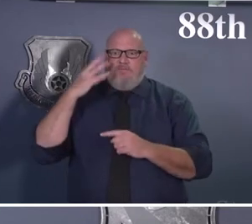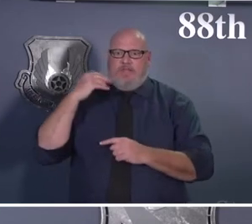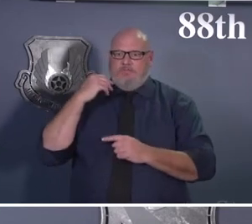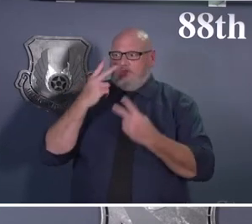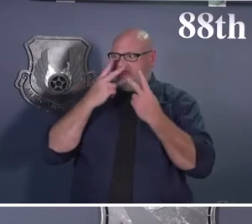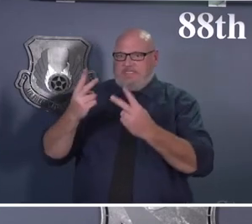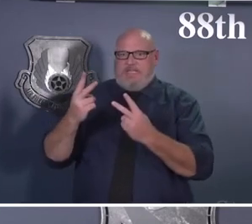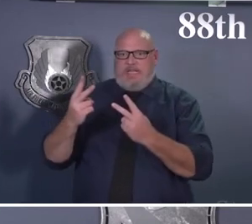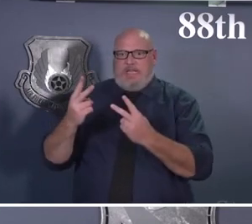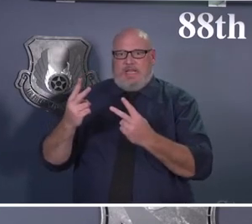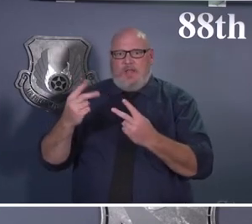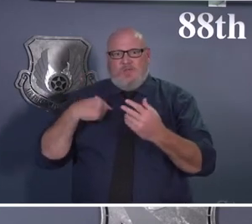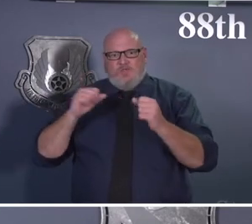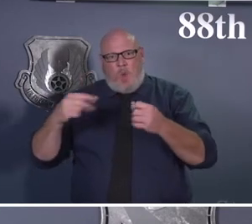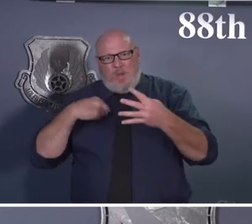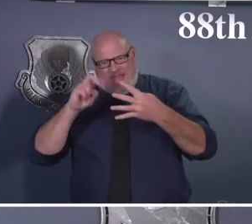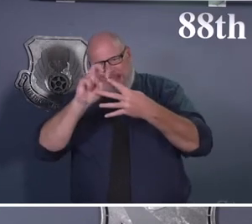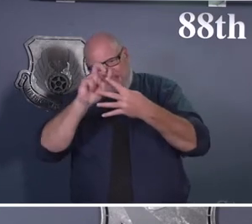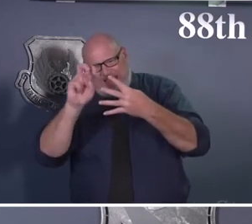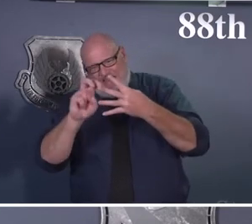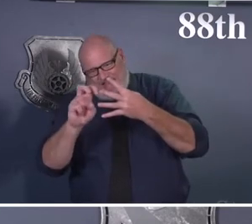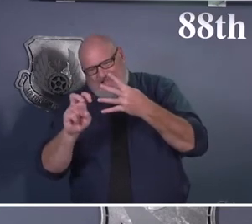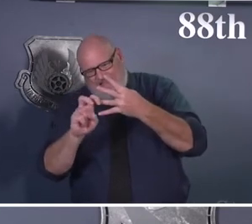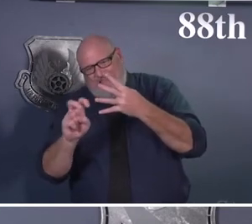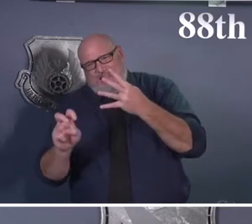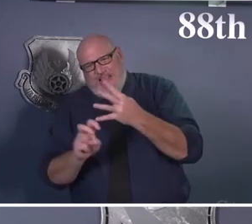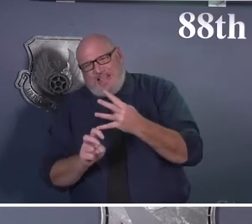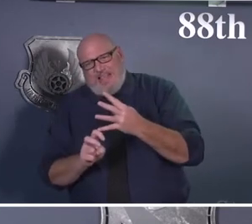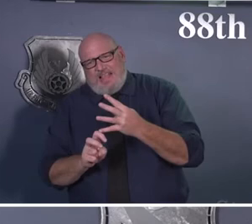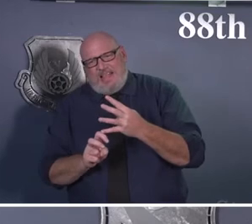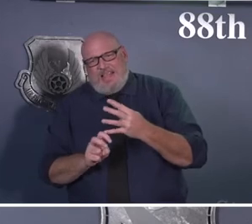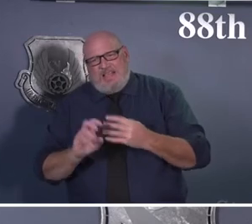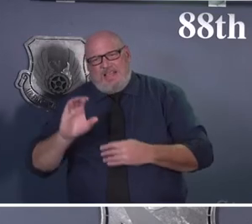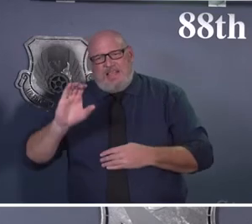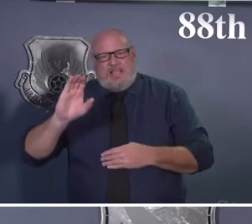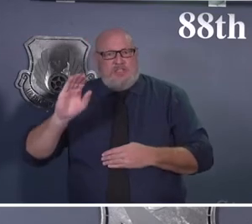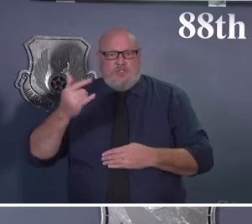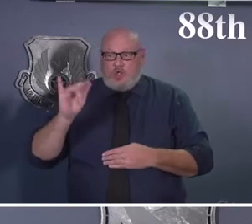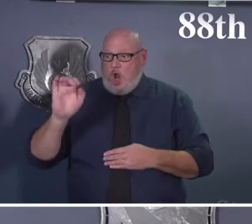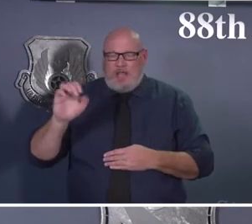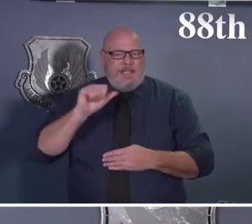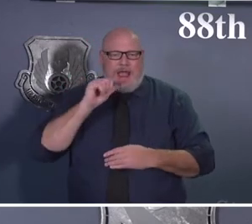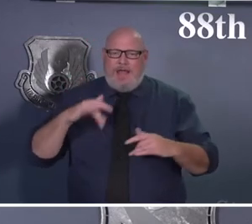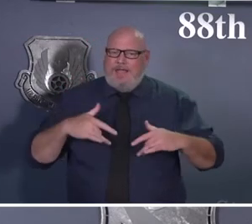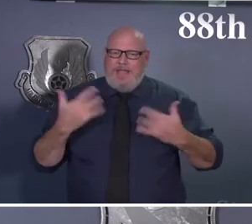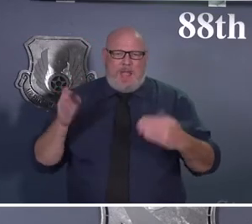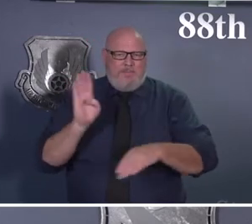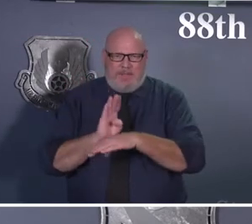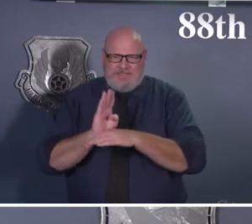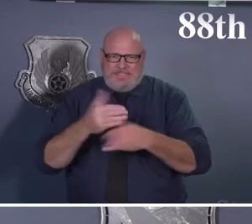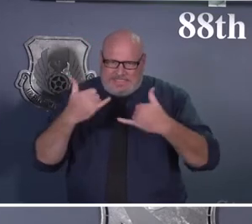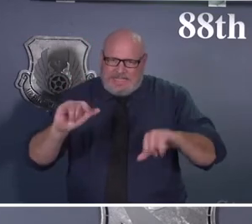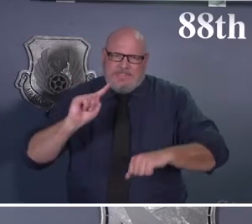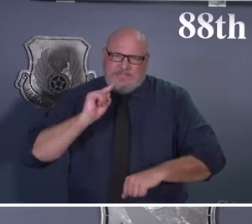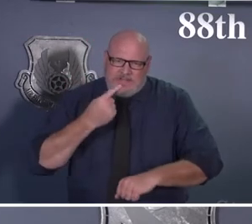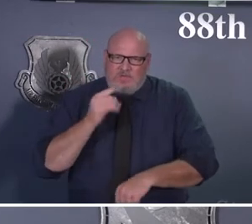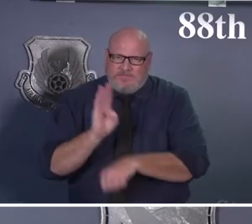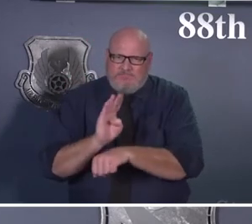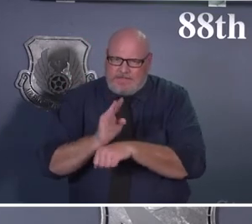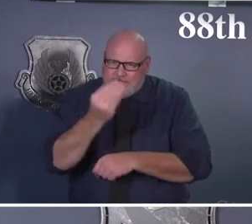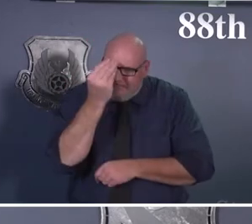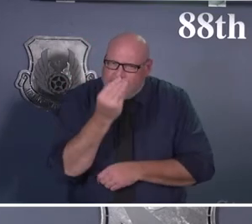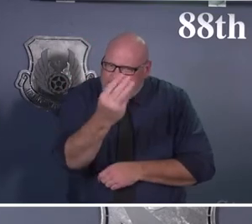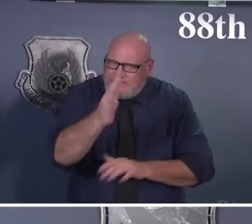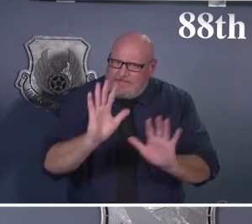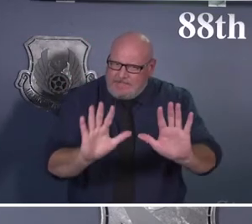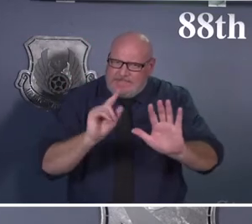I will tell you, Charlie is still serious business, though. Charlie is still high risk. As a matter of fact, if you go to the CDC